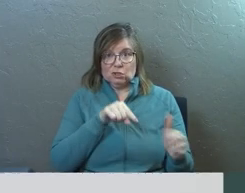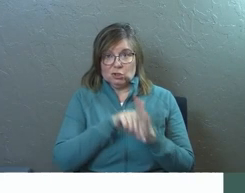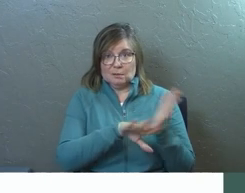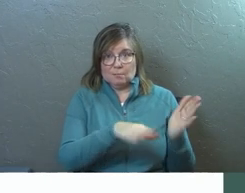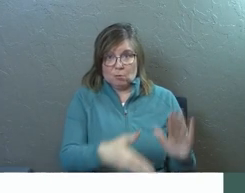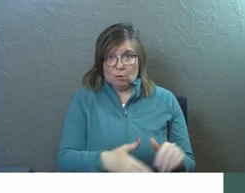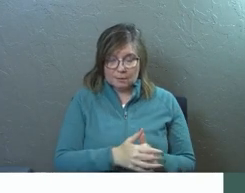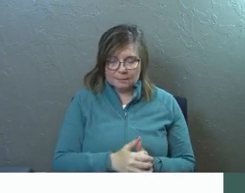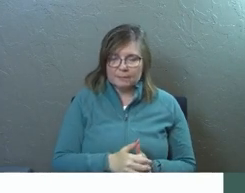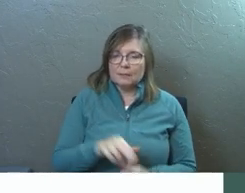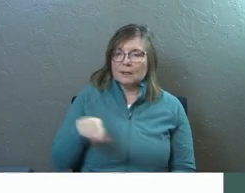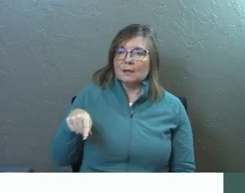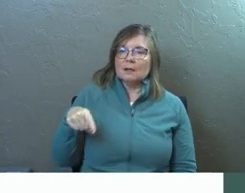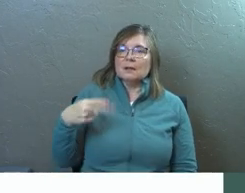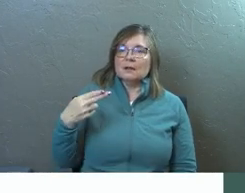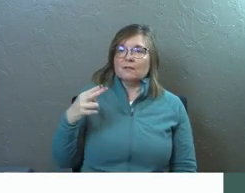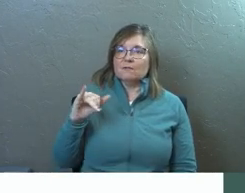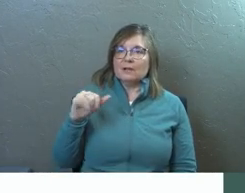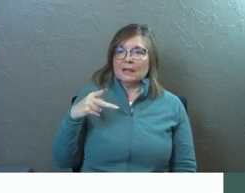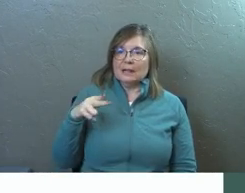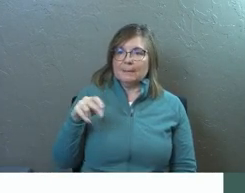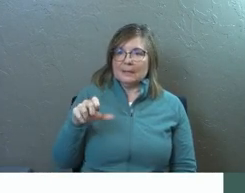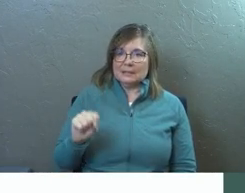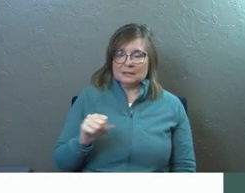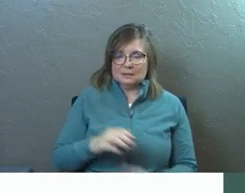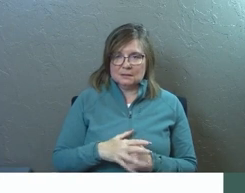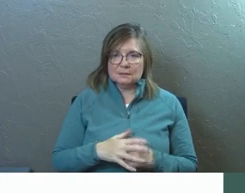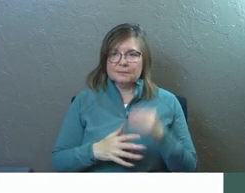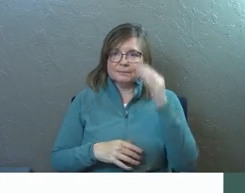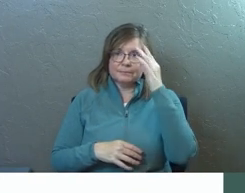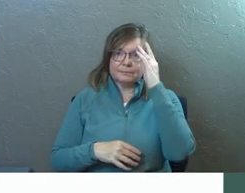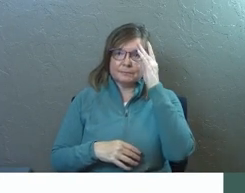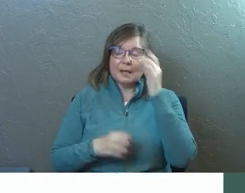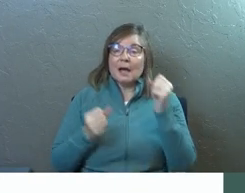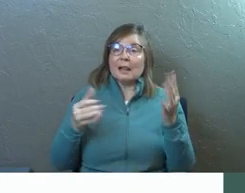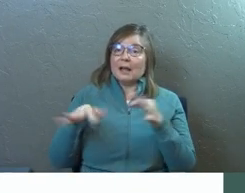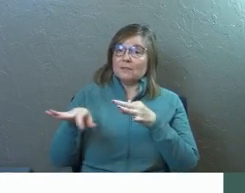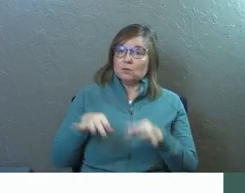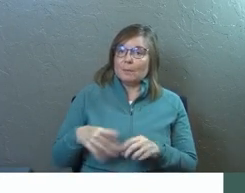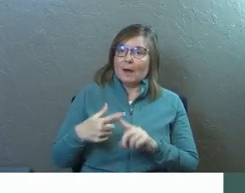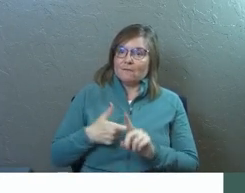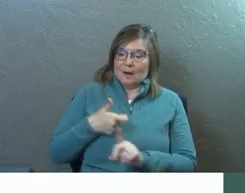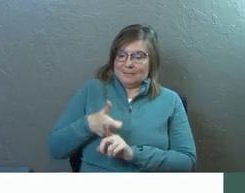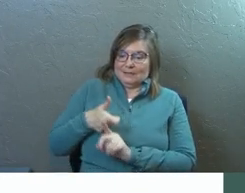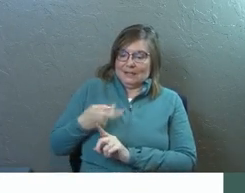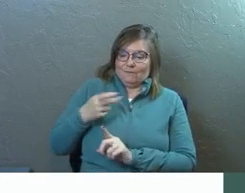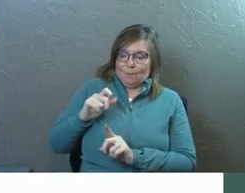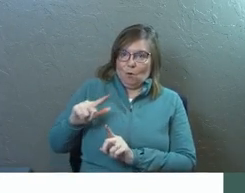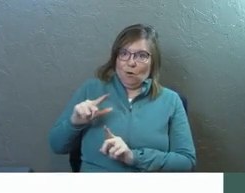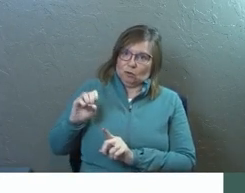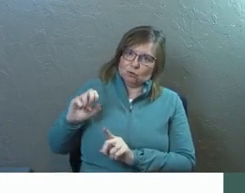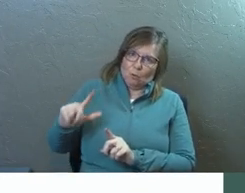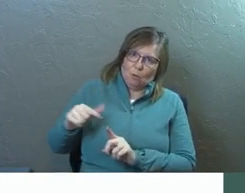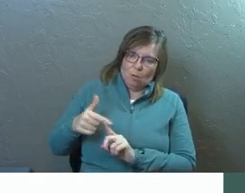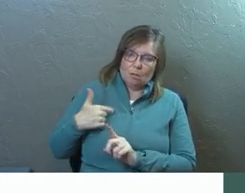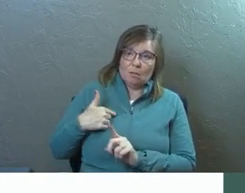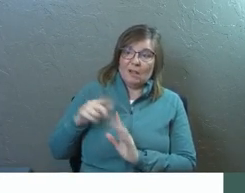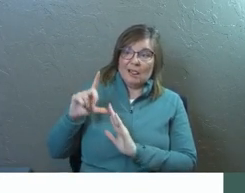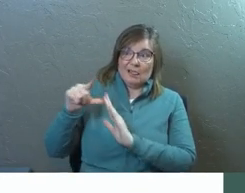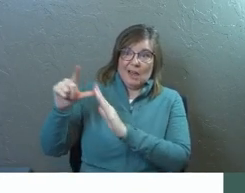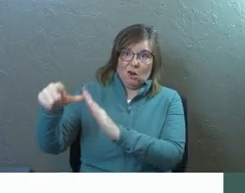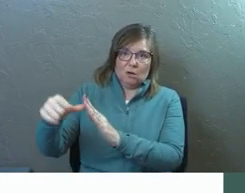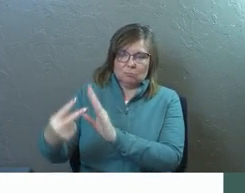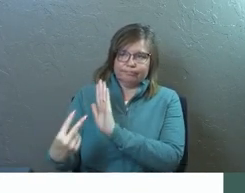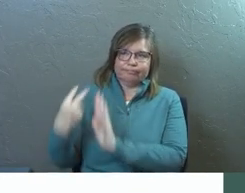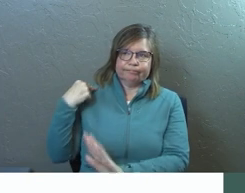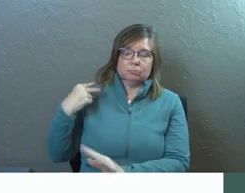in Philippians. And a lot of these descriptions come from Paul as he's sharing his testimony in his later life. He says that he was a Pharisee.